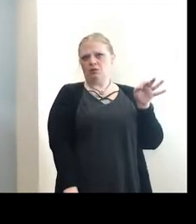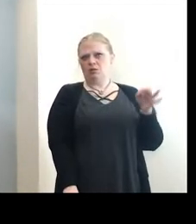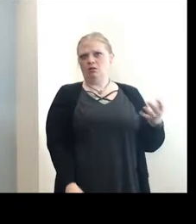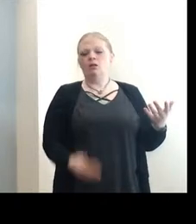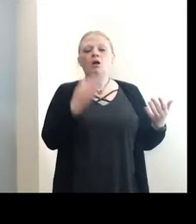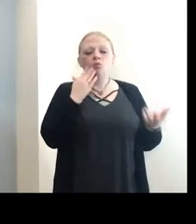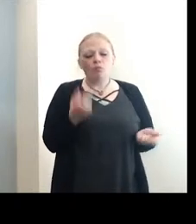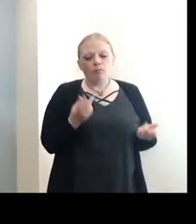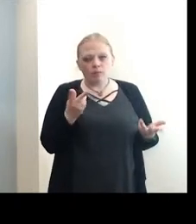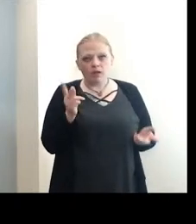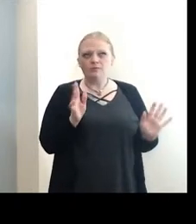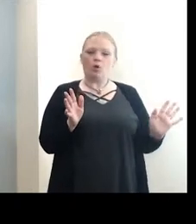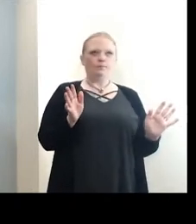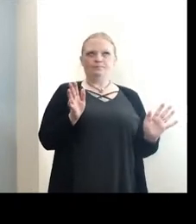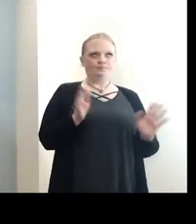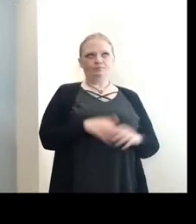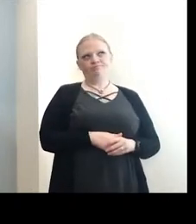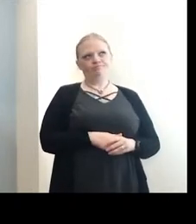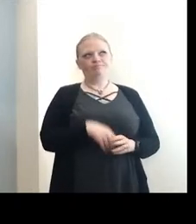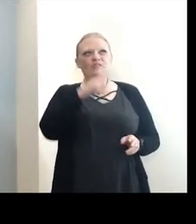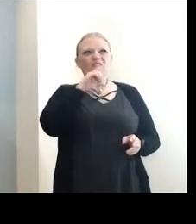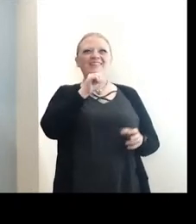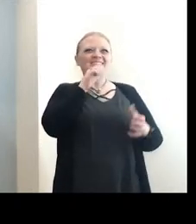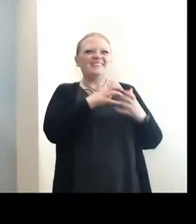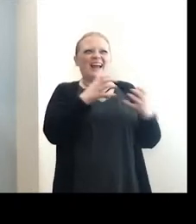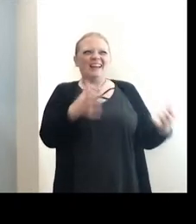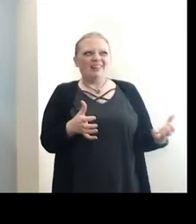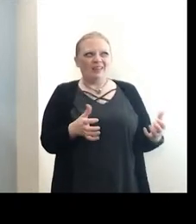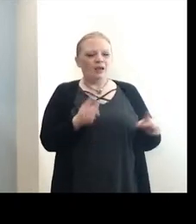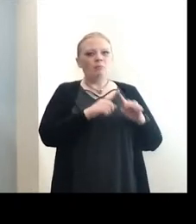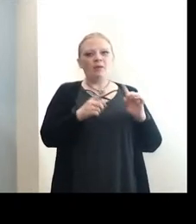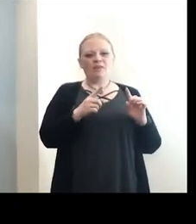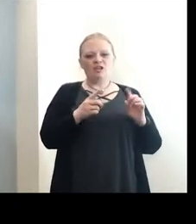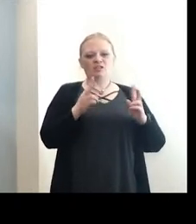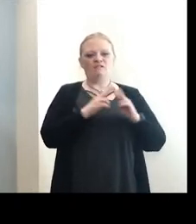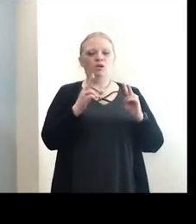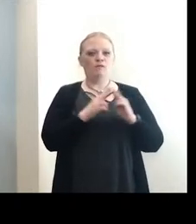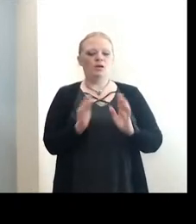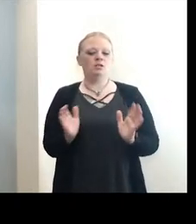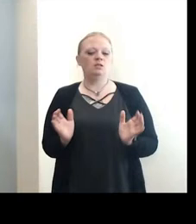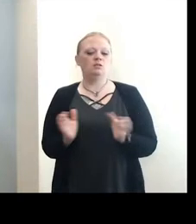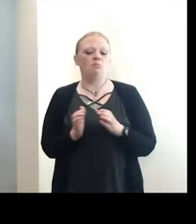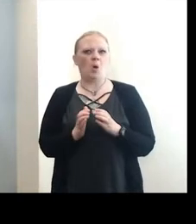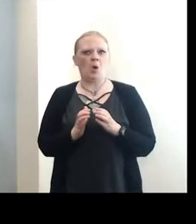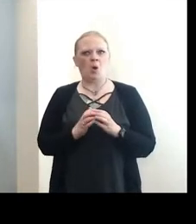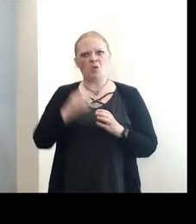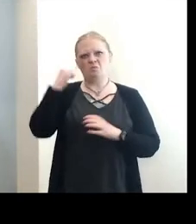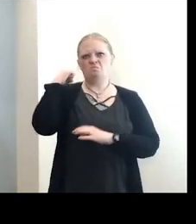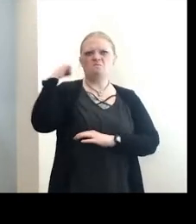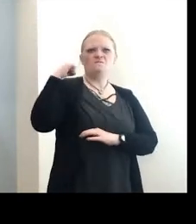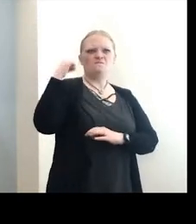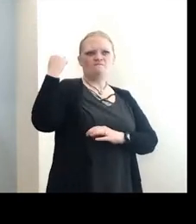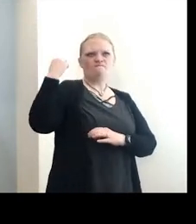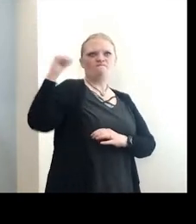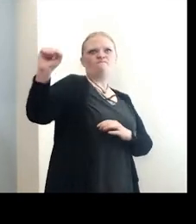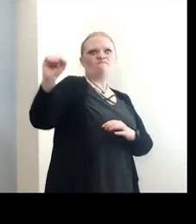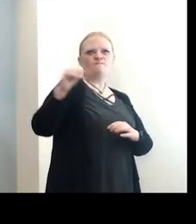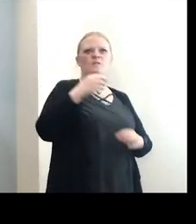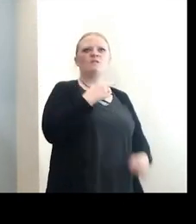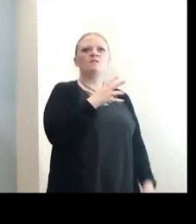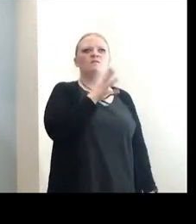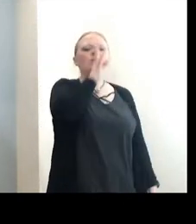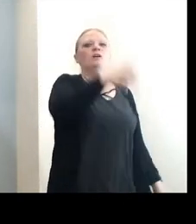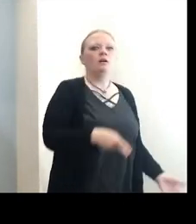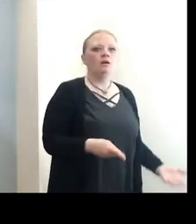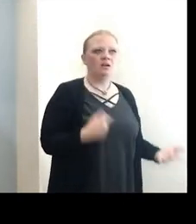I know there's a lot of people, or I shouldn't say, there really isn't a lot of people. There's a very vocal minority who are like, you can't force me to to get